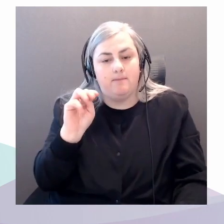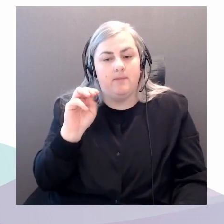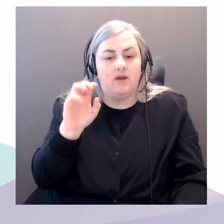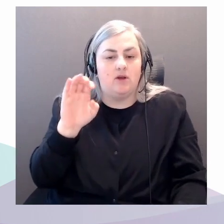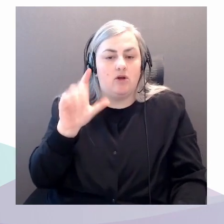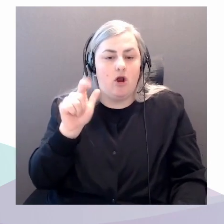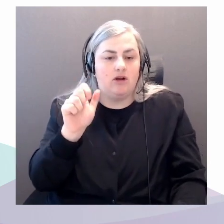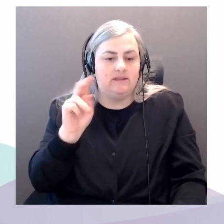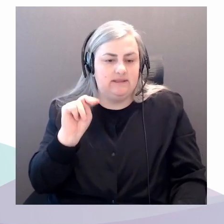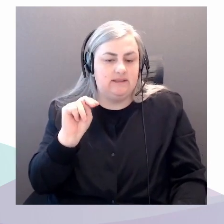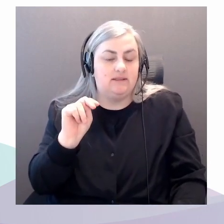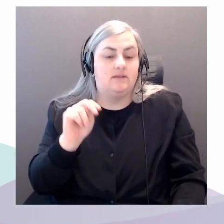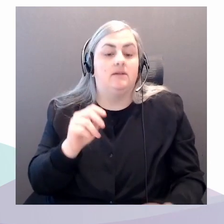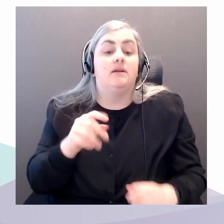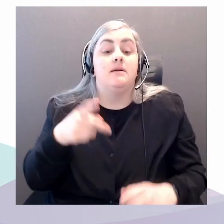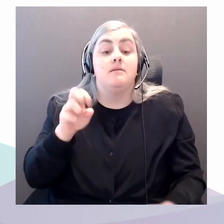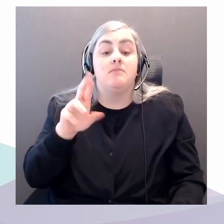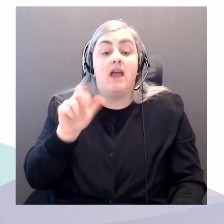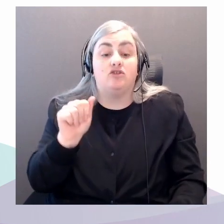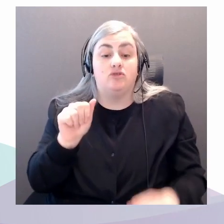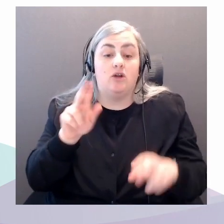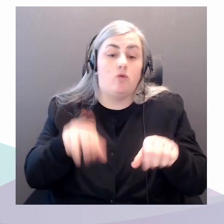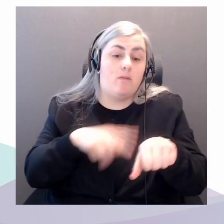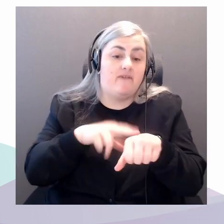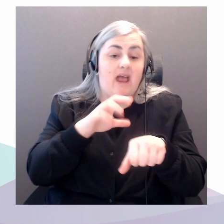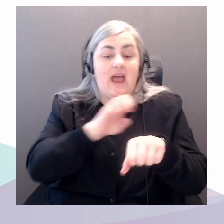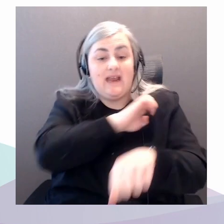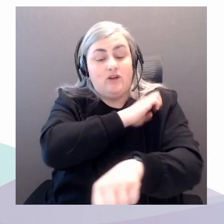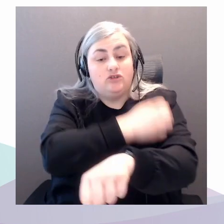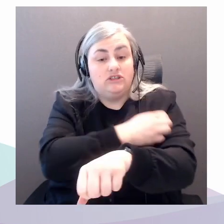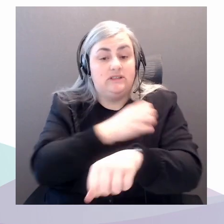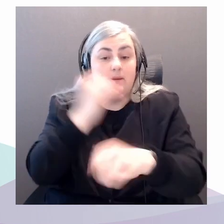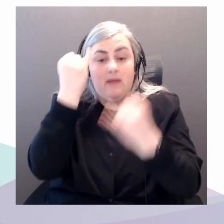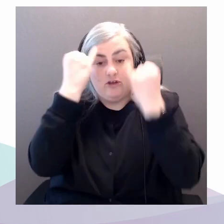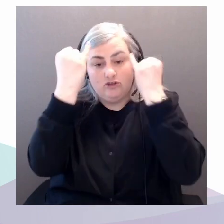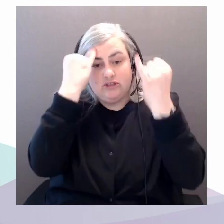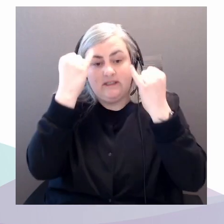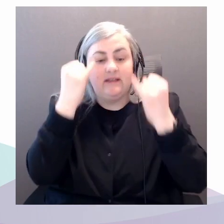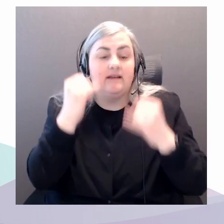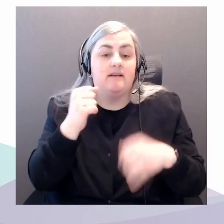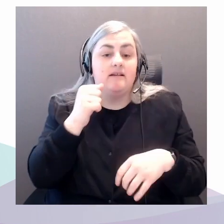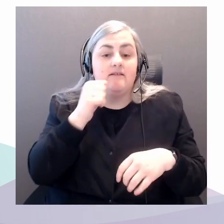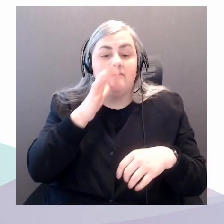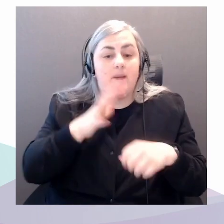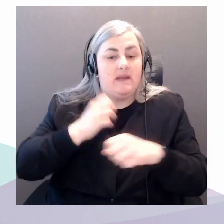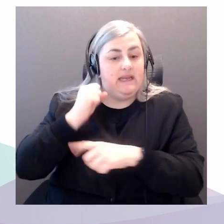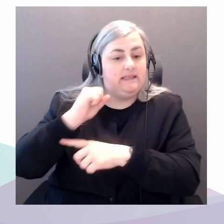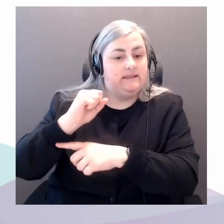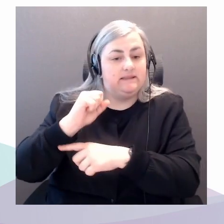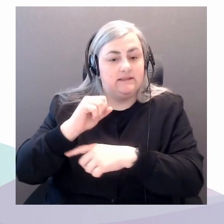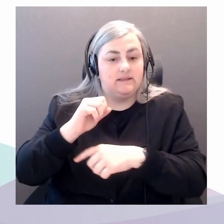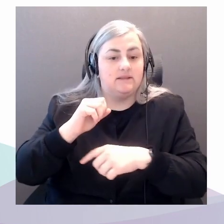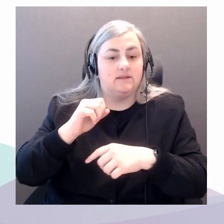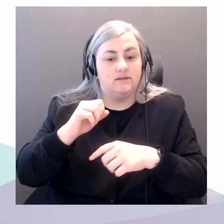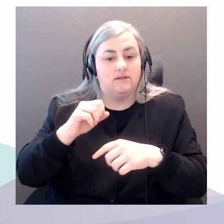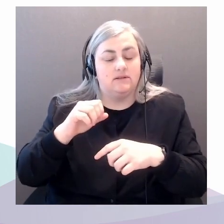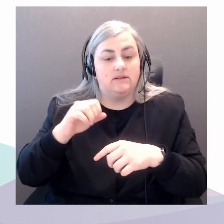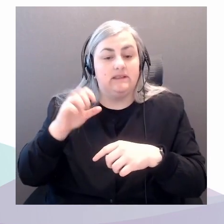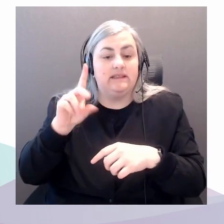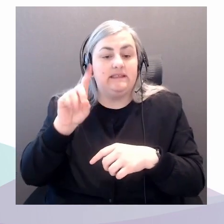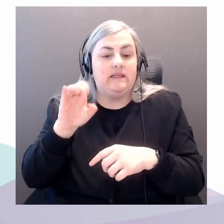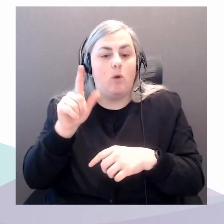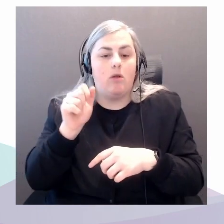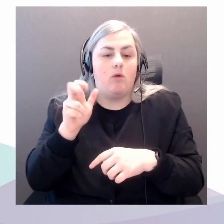Feminist and Decolonial Futures. With York University Gender, Sexuality, and Women's Studies